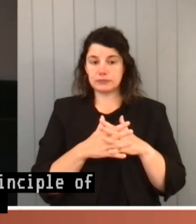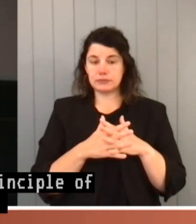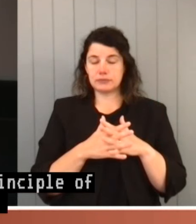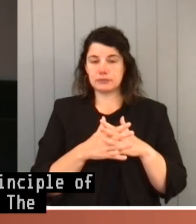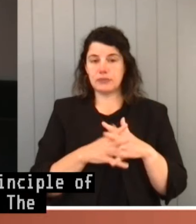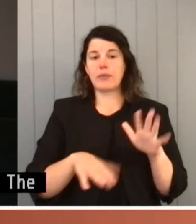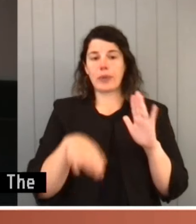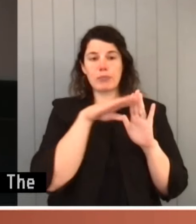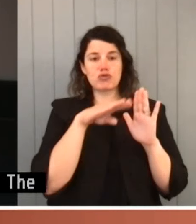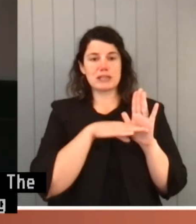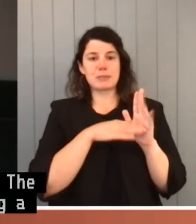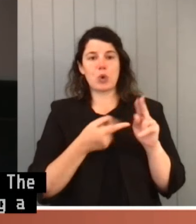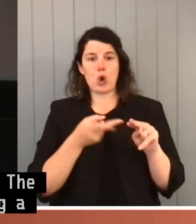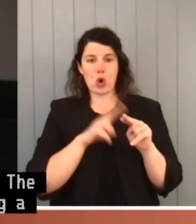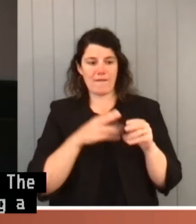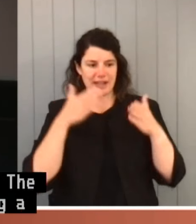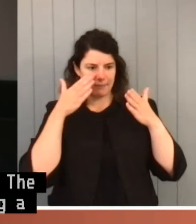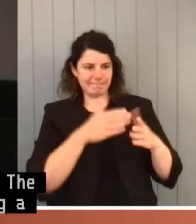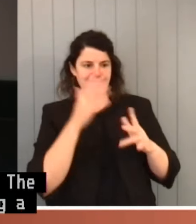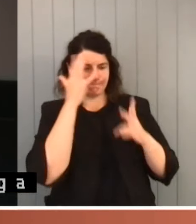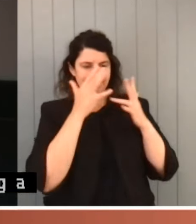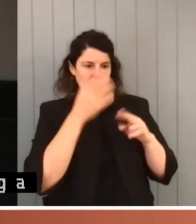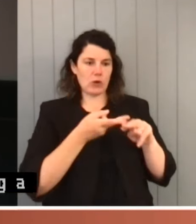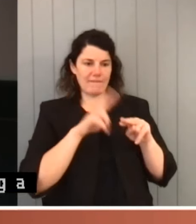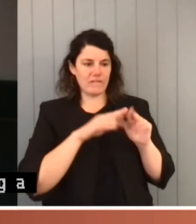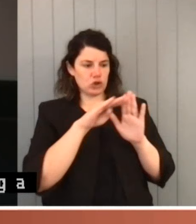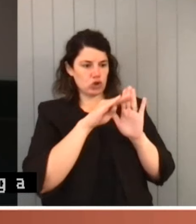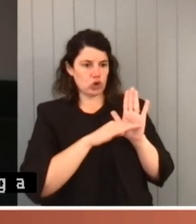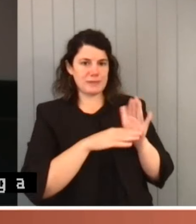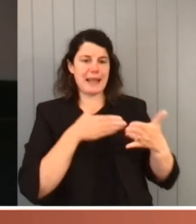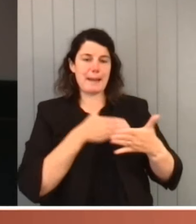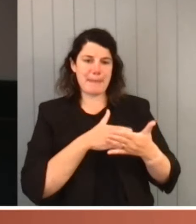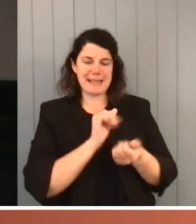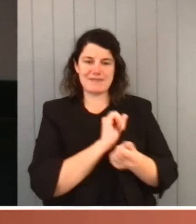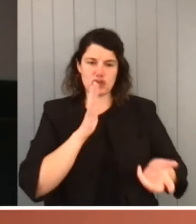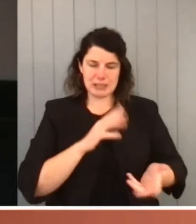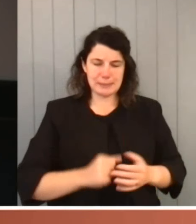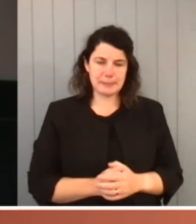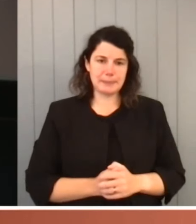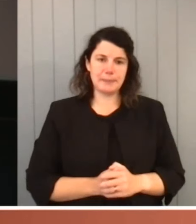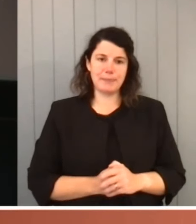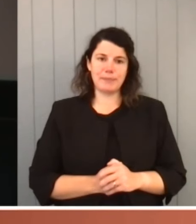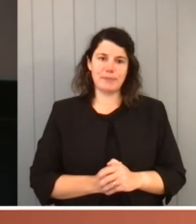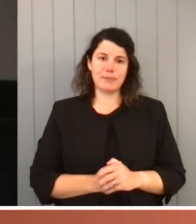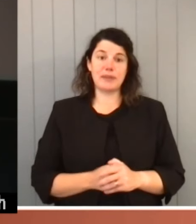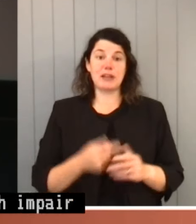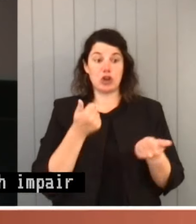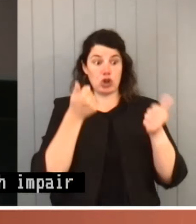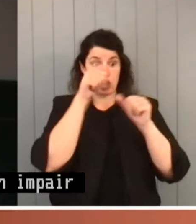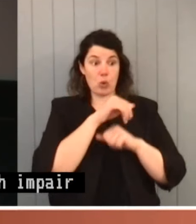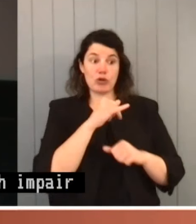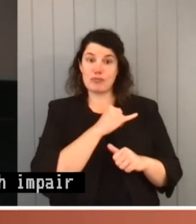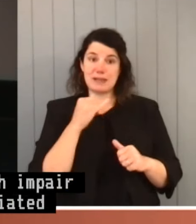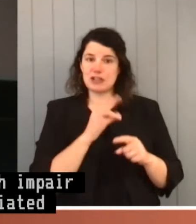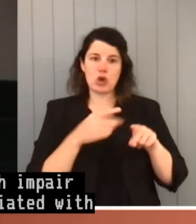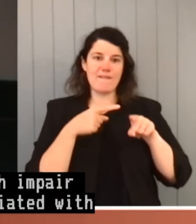construction of terms which impair freedoms, that being associated with criminals is not satisfied by simply